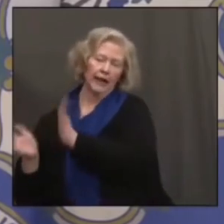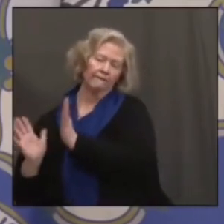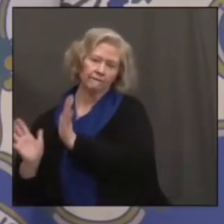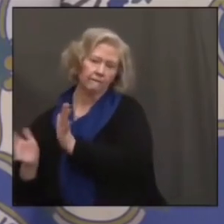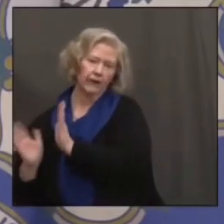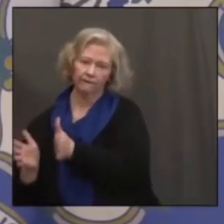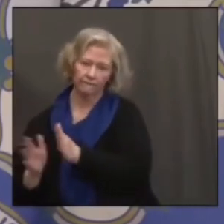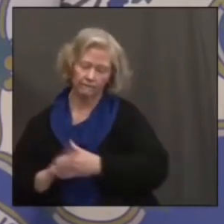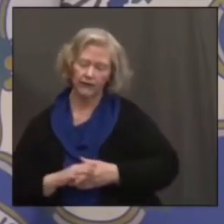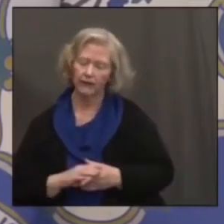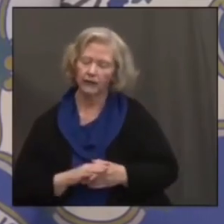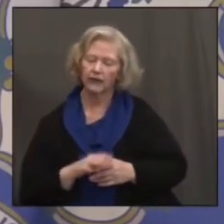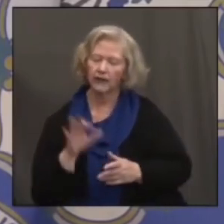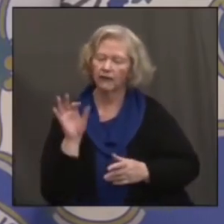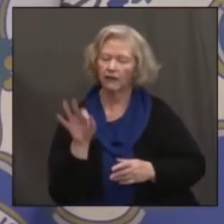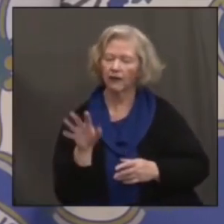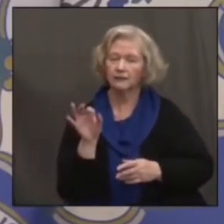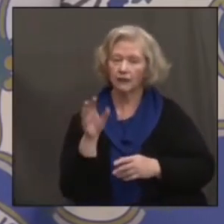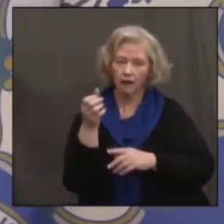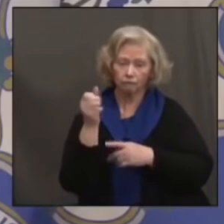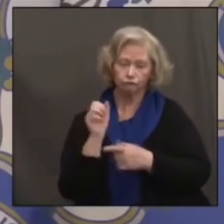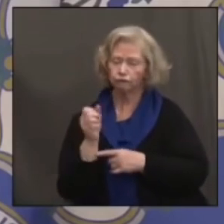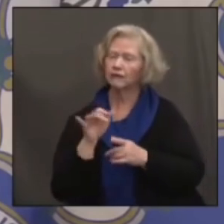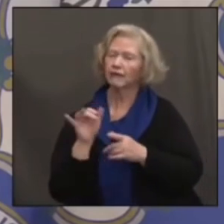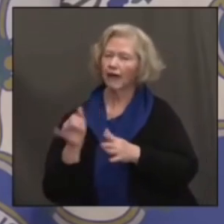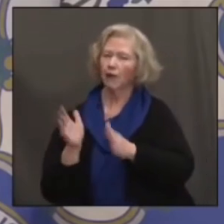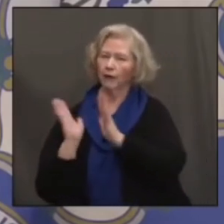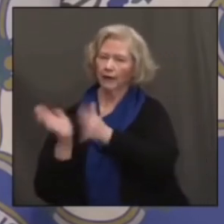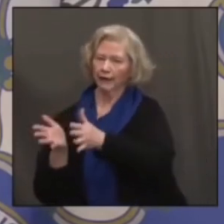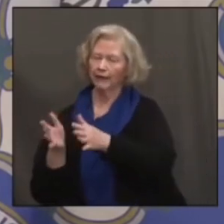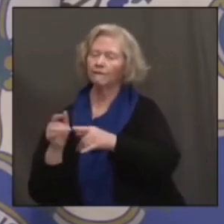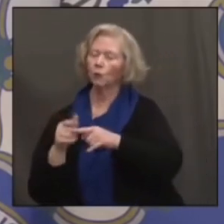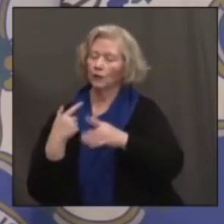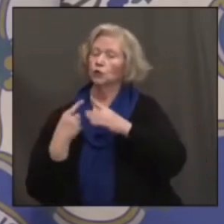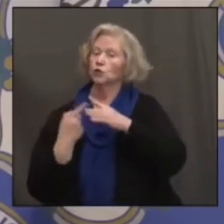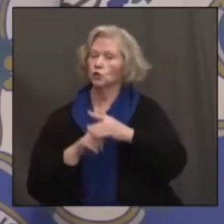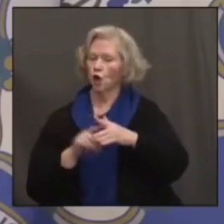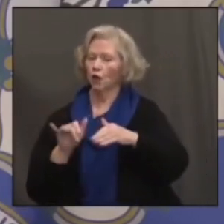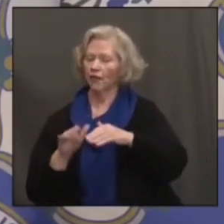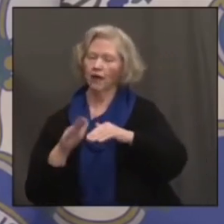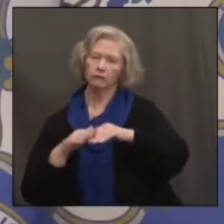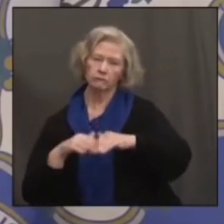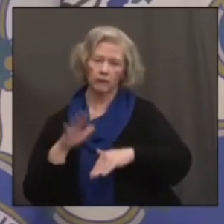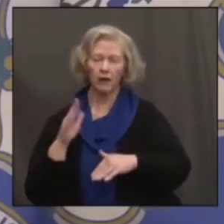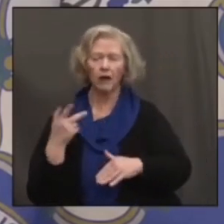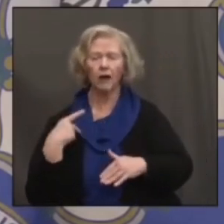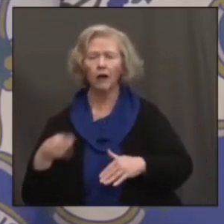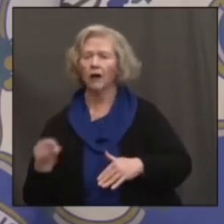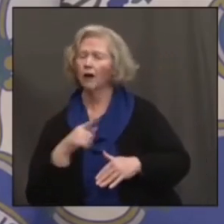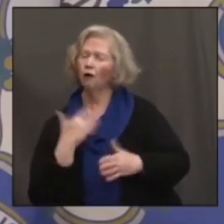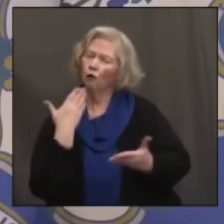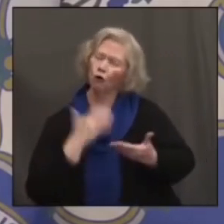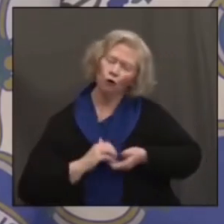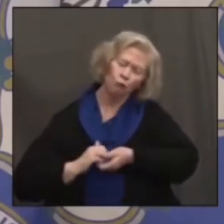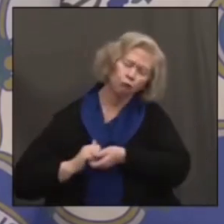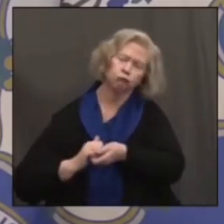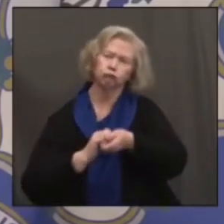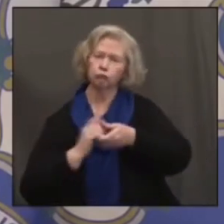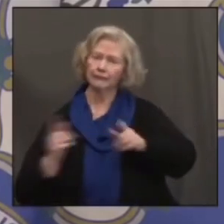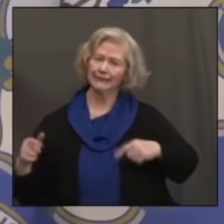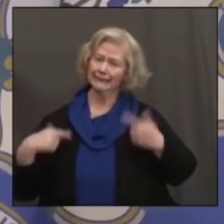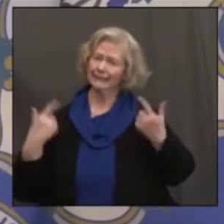slots and the 25%. We worked off of that as a base. Two good partners going back to the early 1990s.